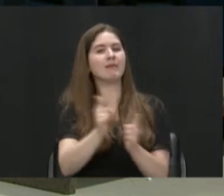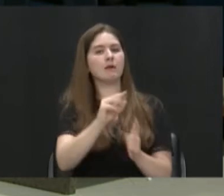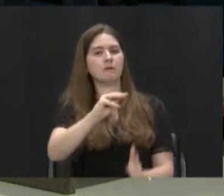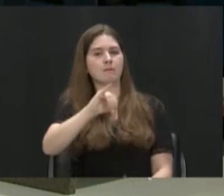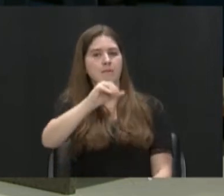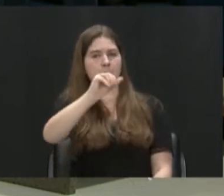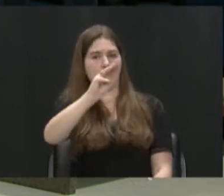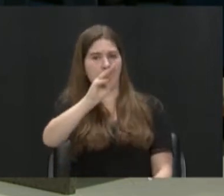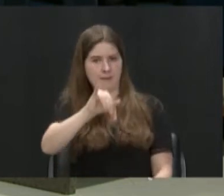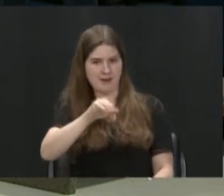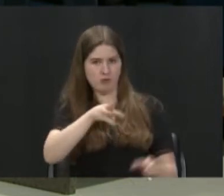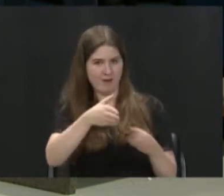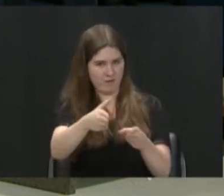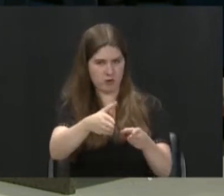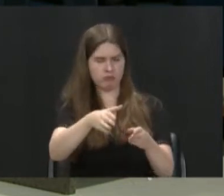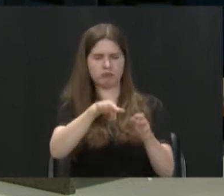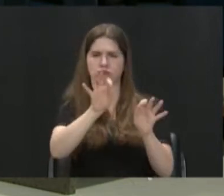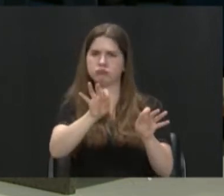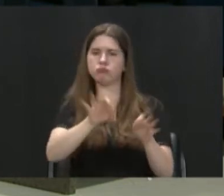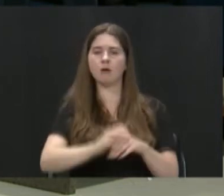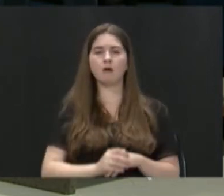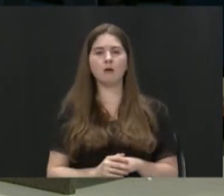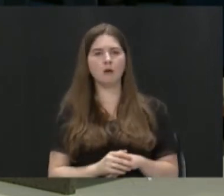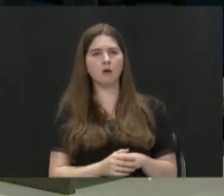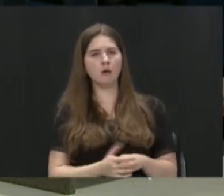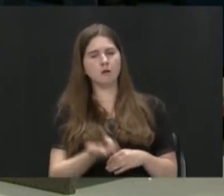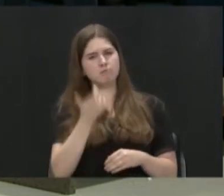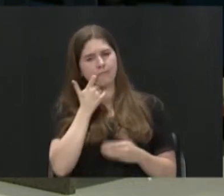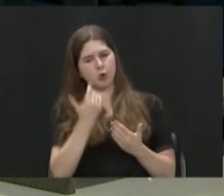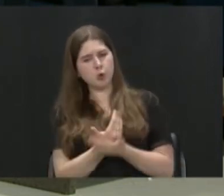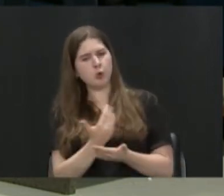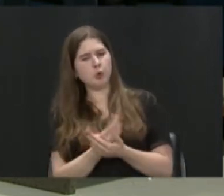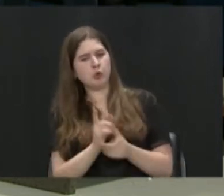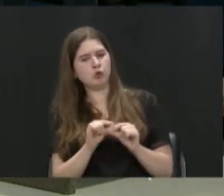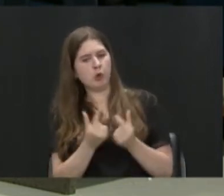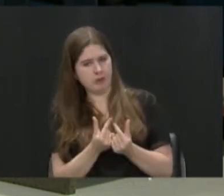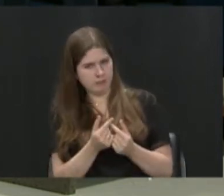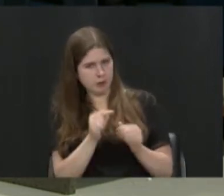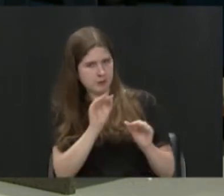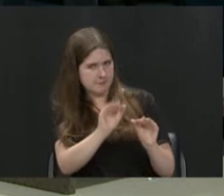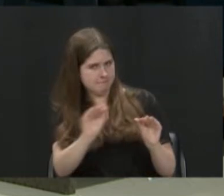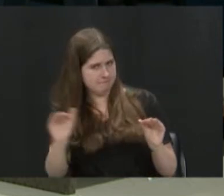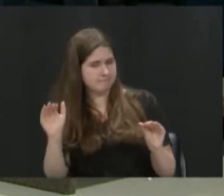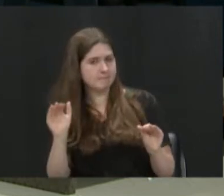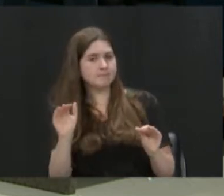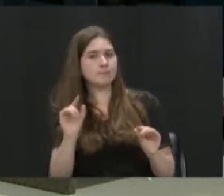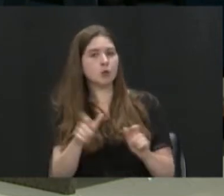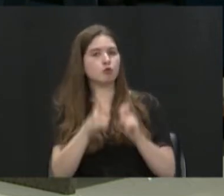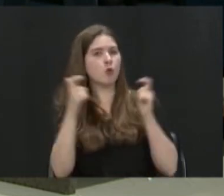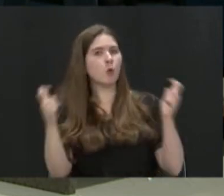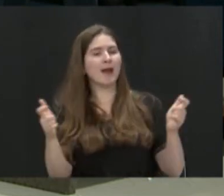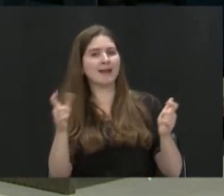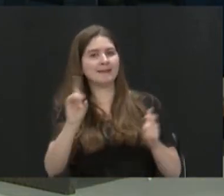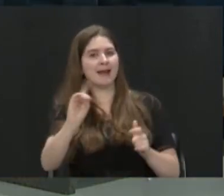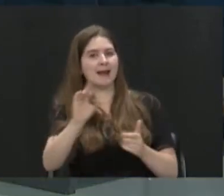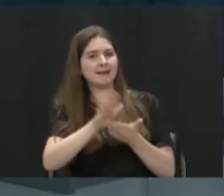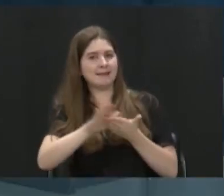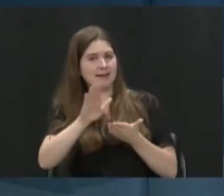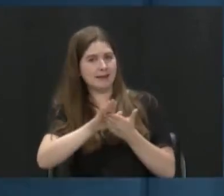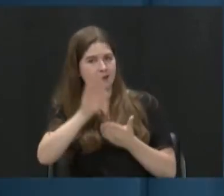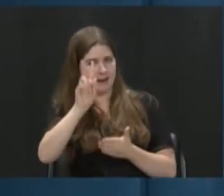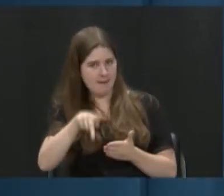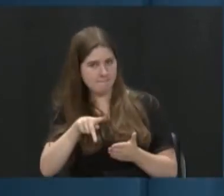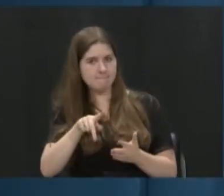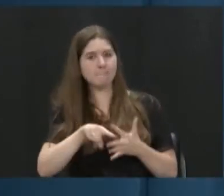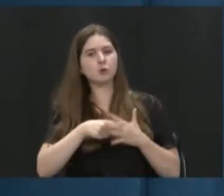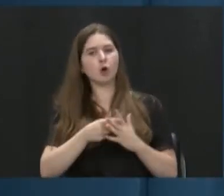And there's also a couple new groups that people should be aware of. The Great Dayton Cleanup started during